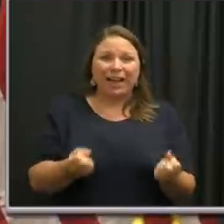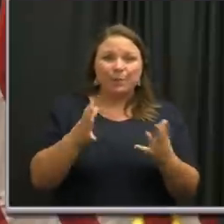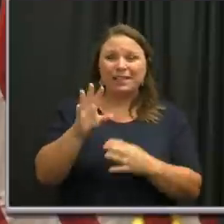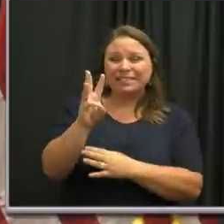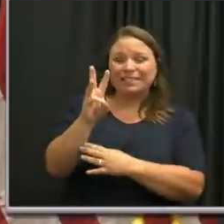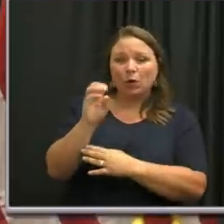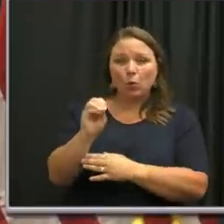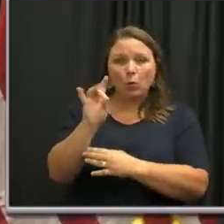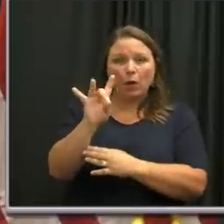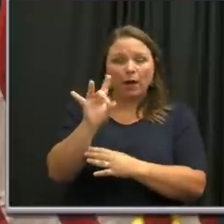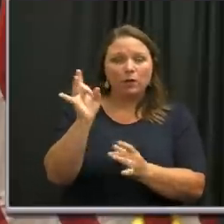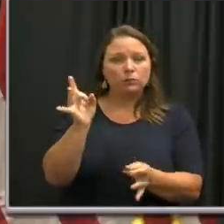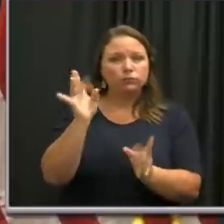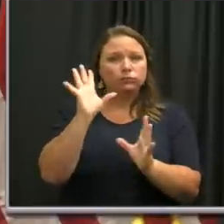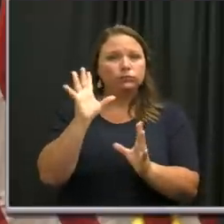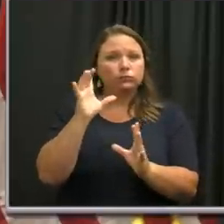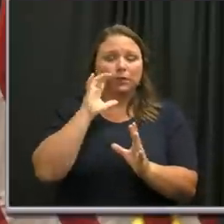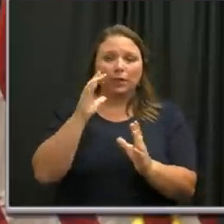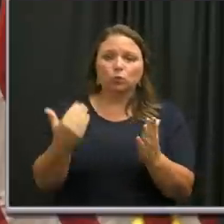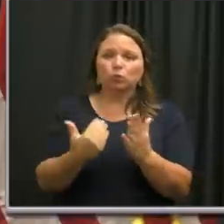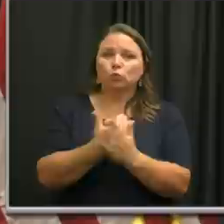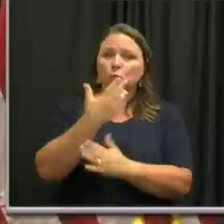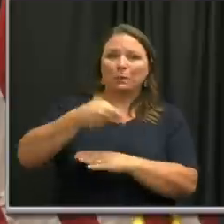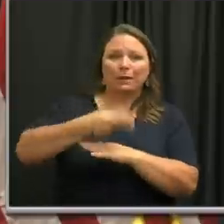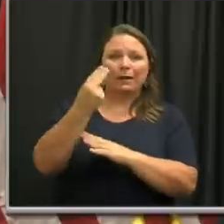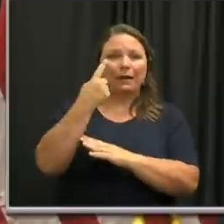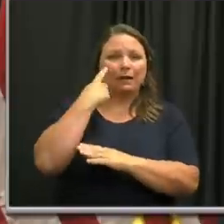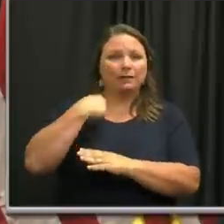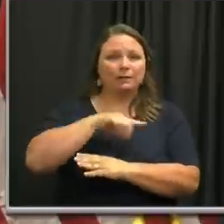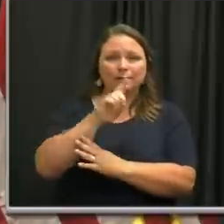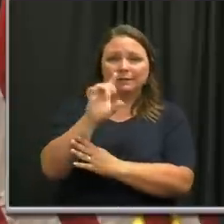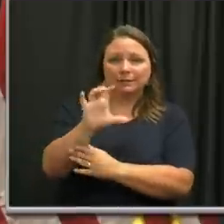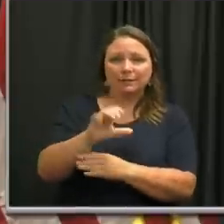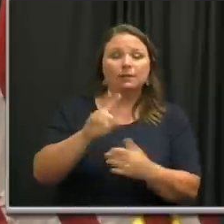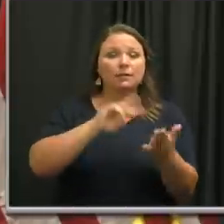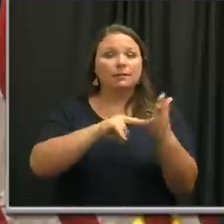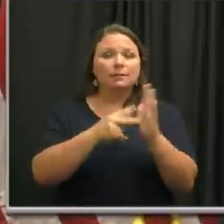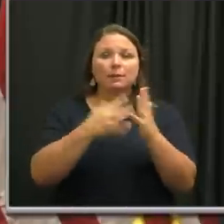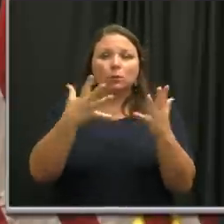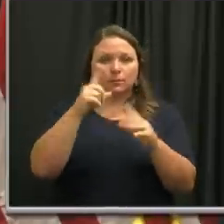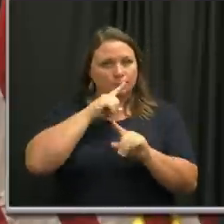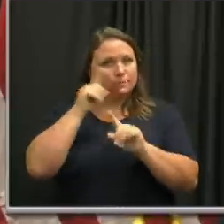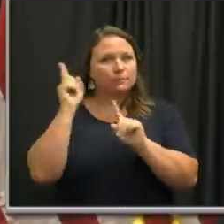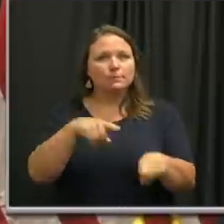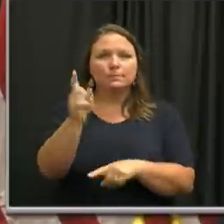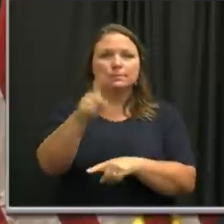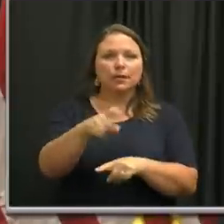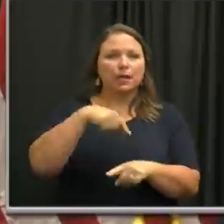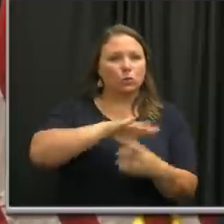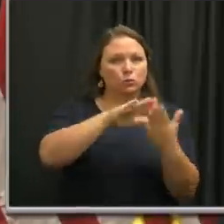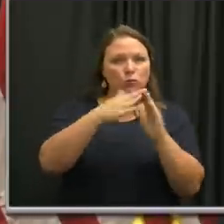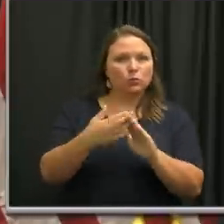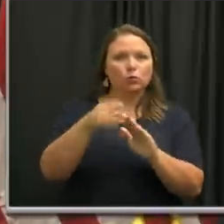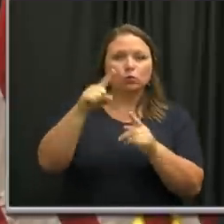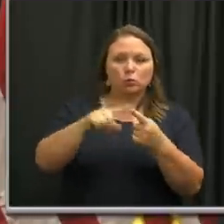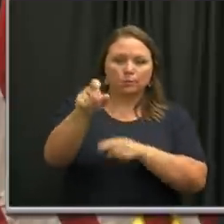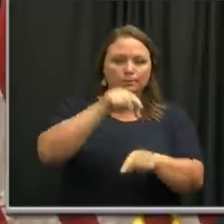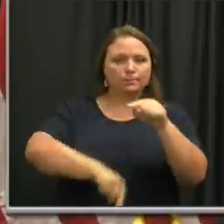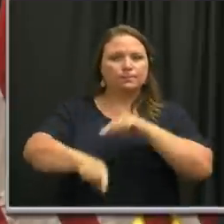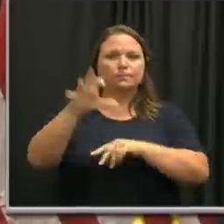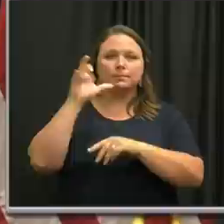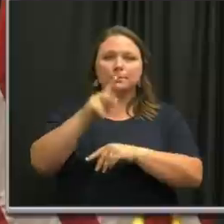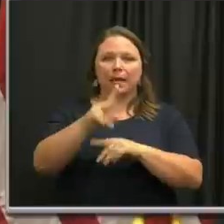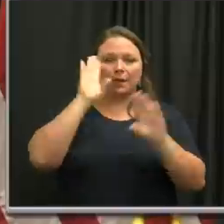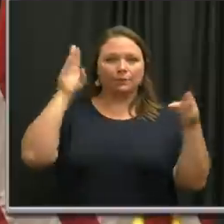a record daily high for Davidson County. This means we have to respond as a community to get us back on track.